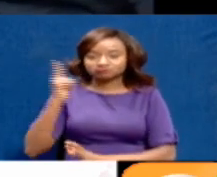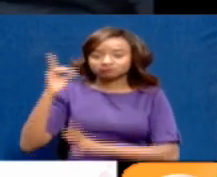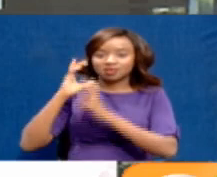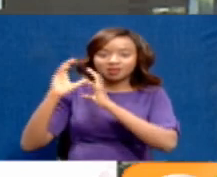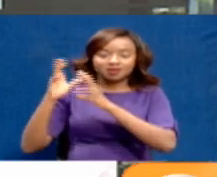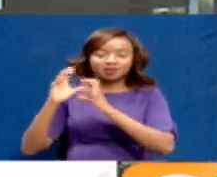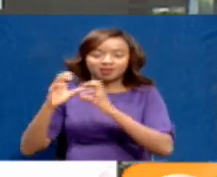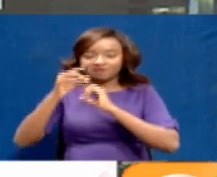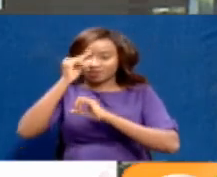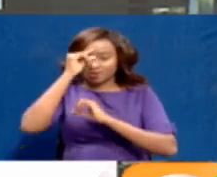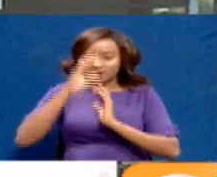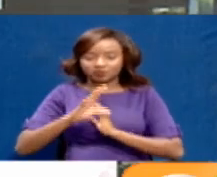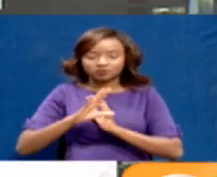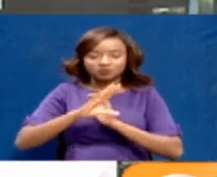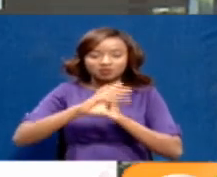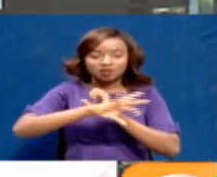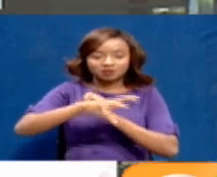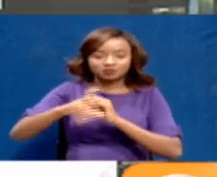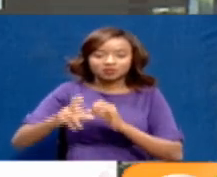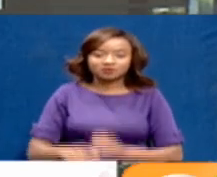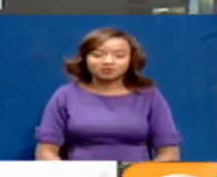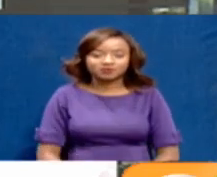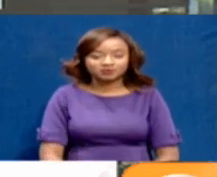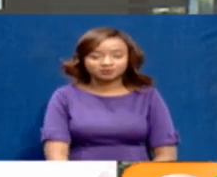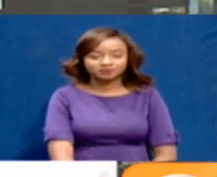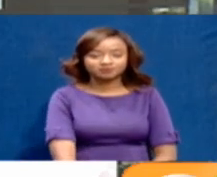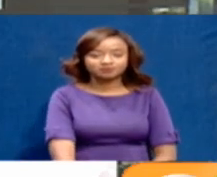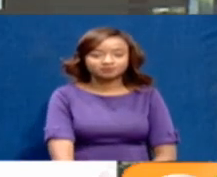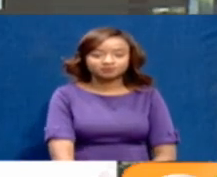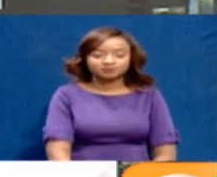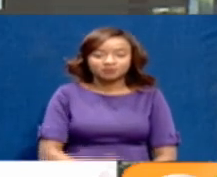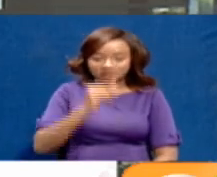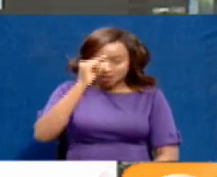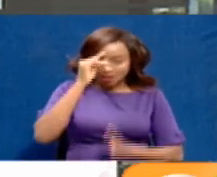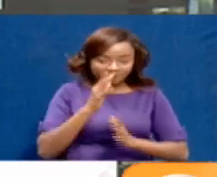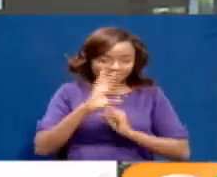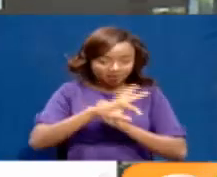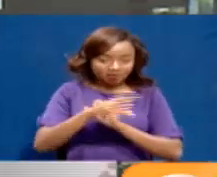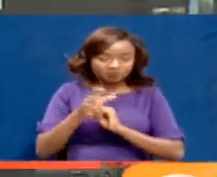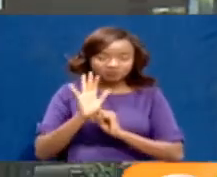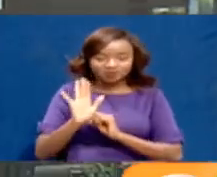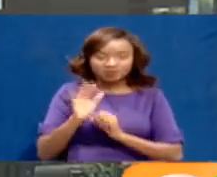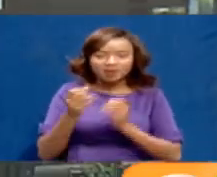Amazon Kingi, with us via Skype, talking about the situation in the coast at this time. All right.